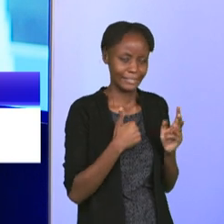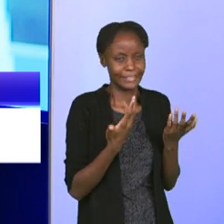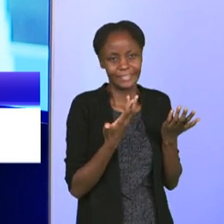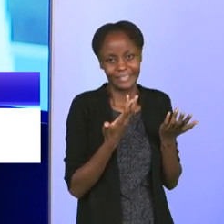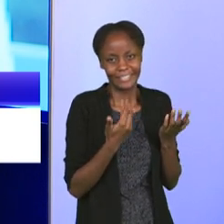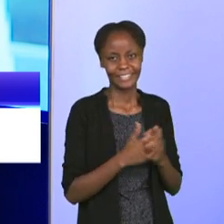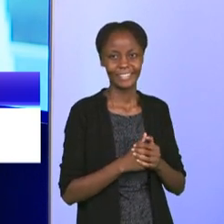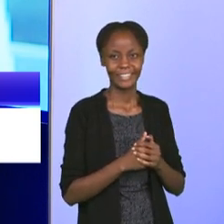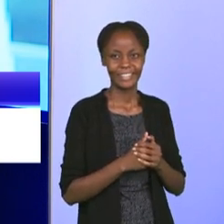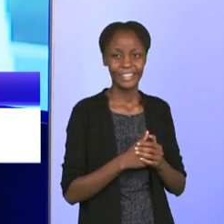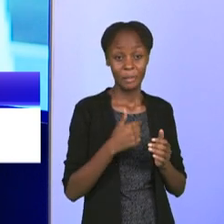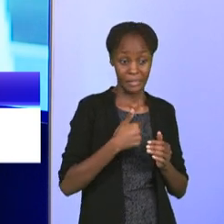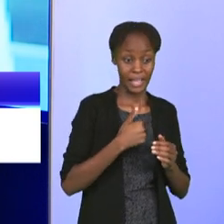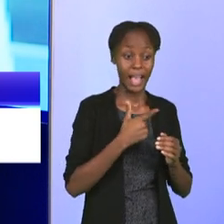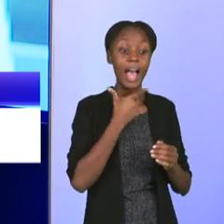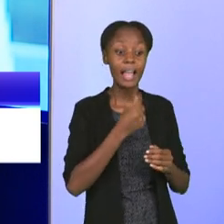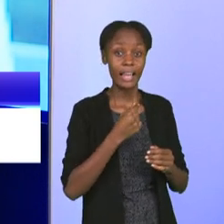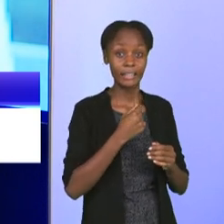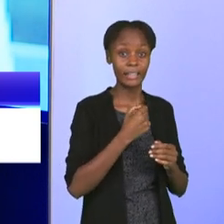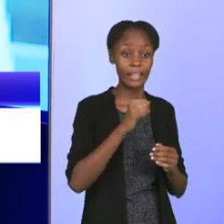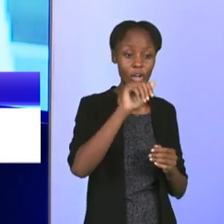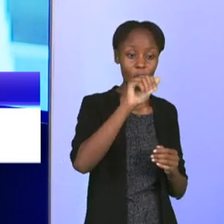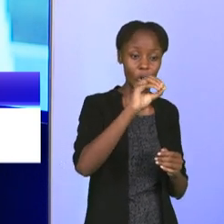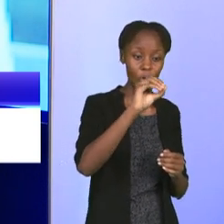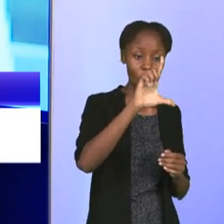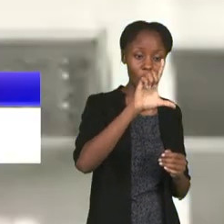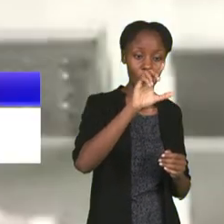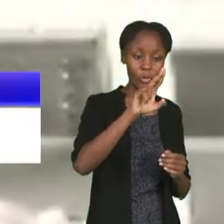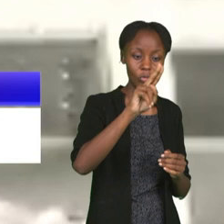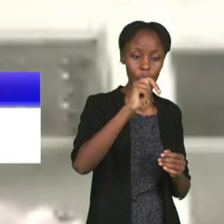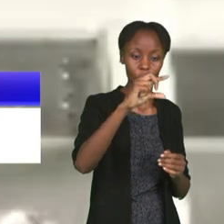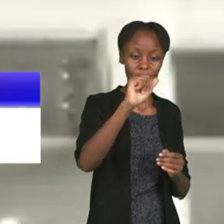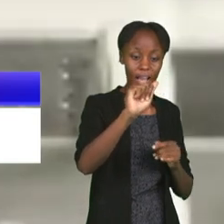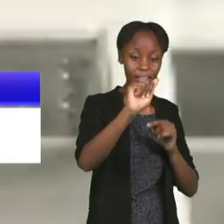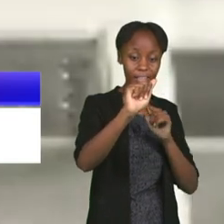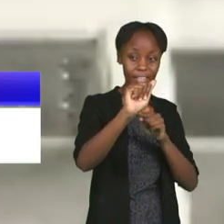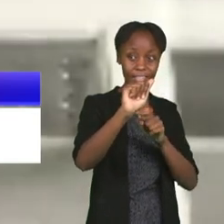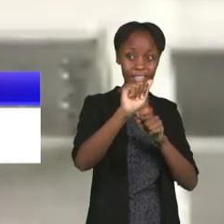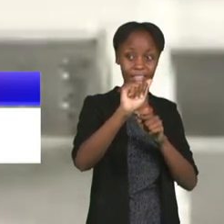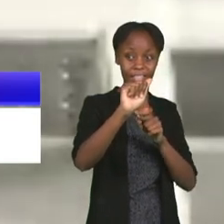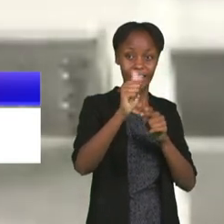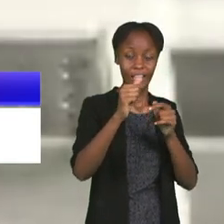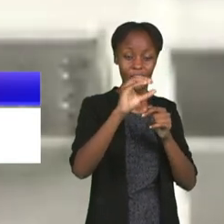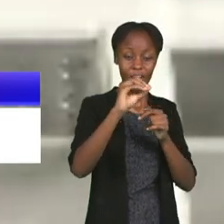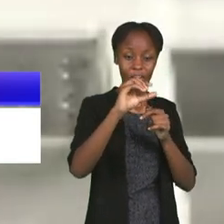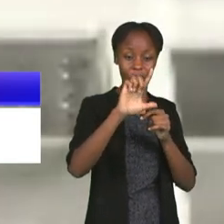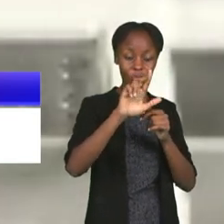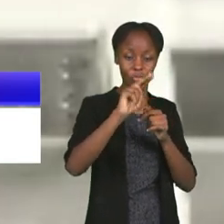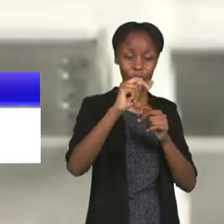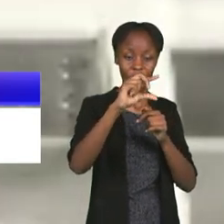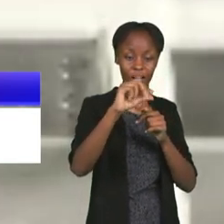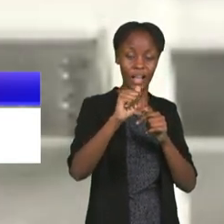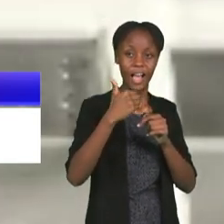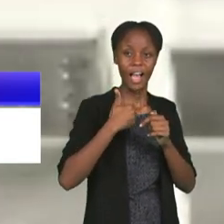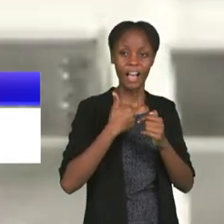I like Olunga because I think, you know, for example, Olunga, I received some calls this week from